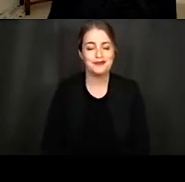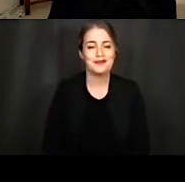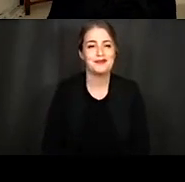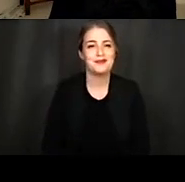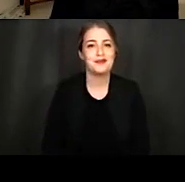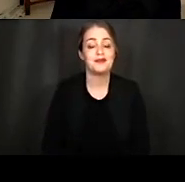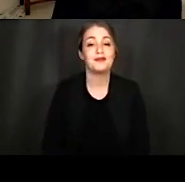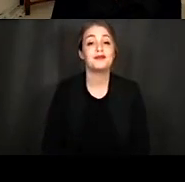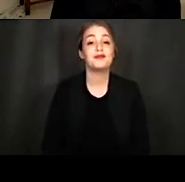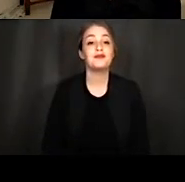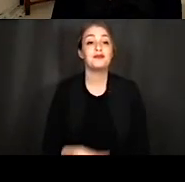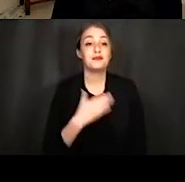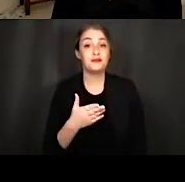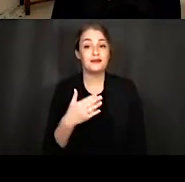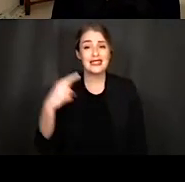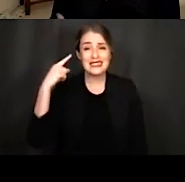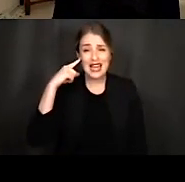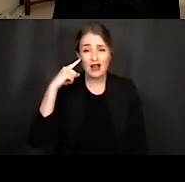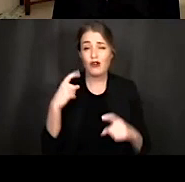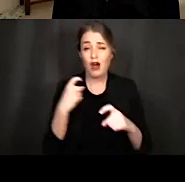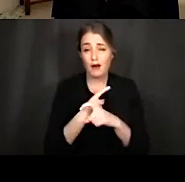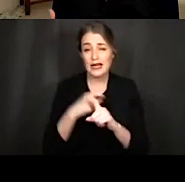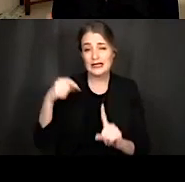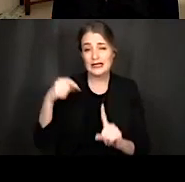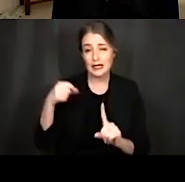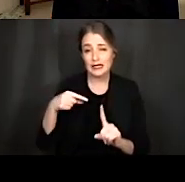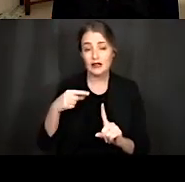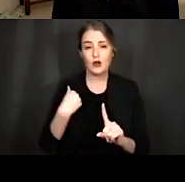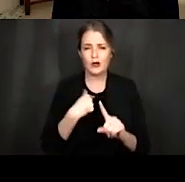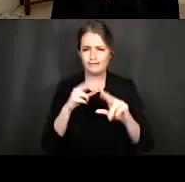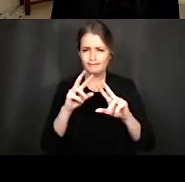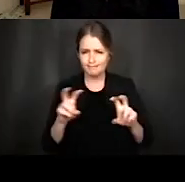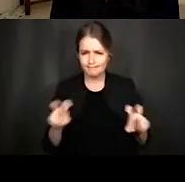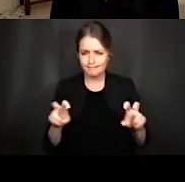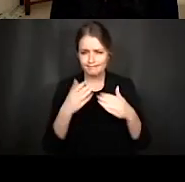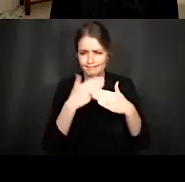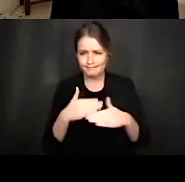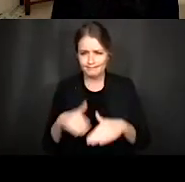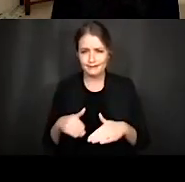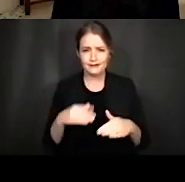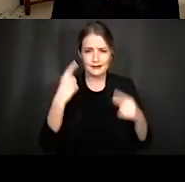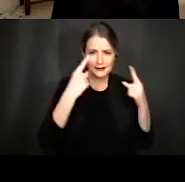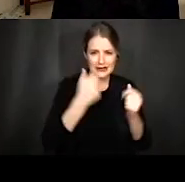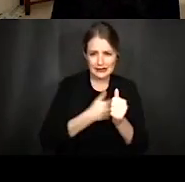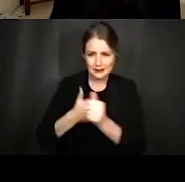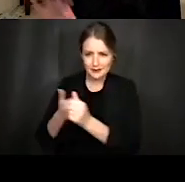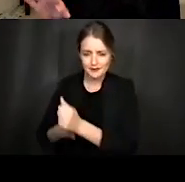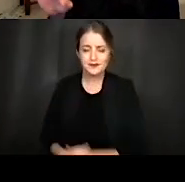So sound is a complex stimulus and we can break it down into smaller pieces to consider it in further detail.